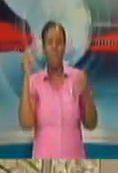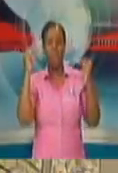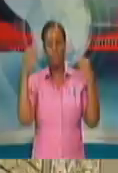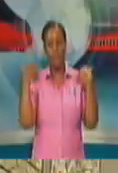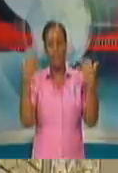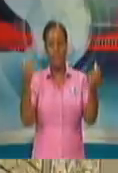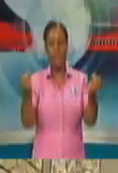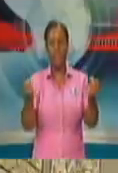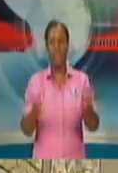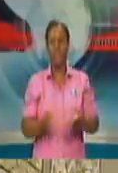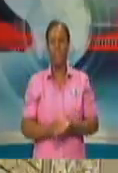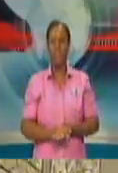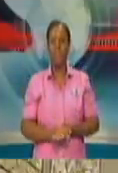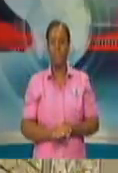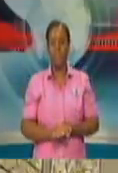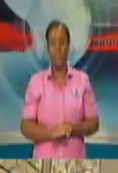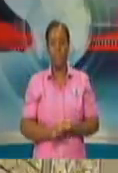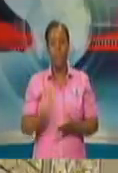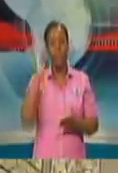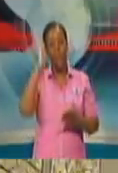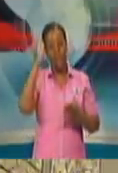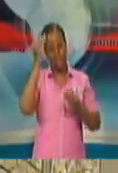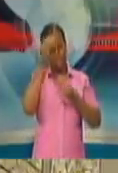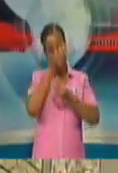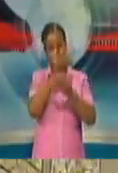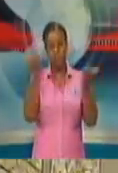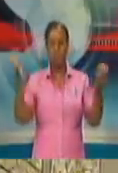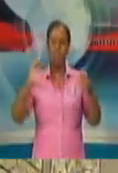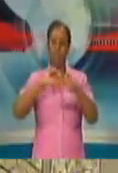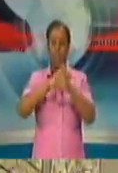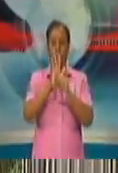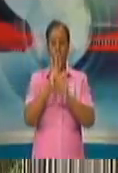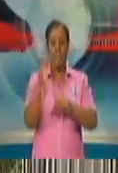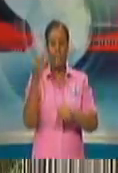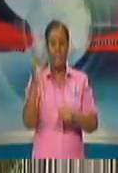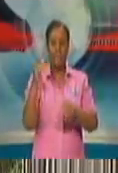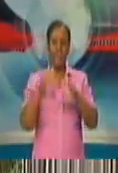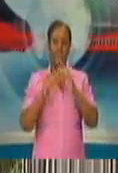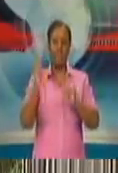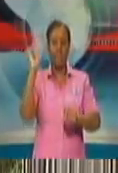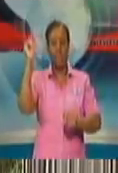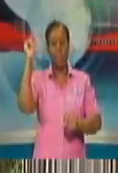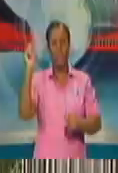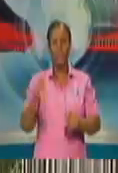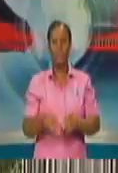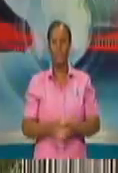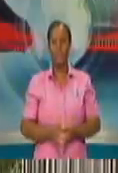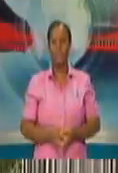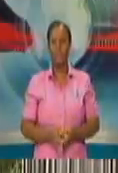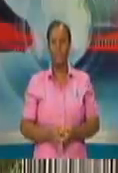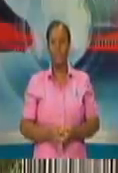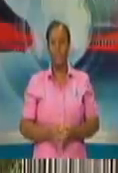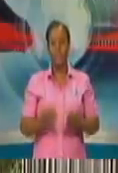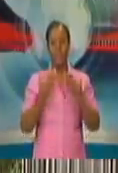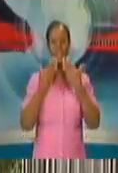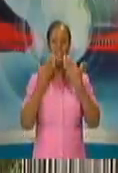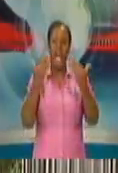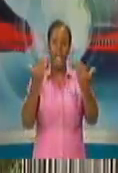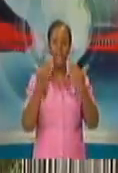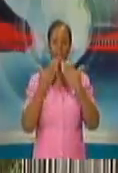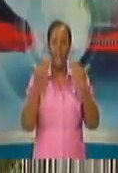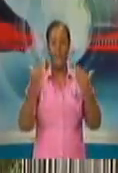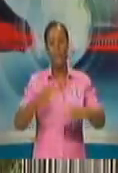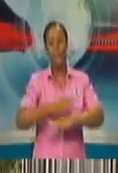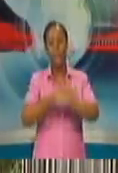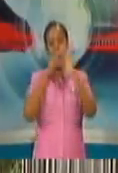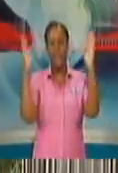provide an update on COVID-19 in Trinidad and Tobago. Thank you very much, Minister Cox. Good morning to you.